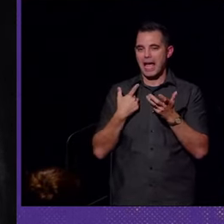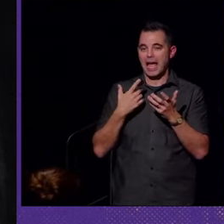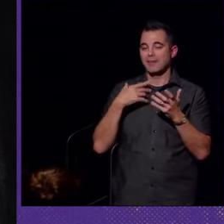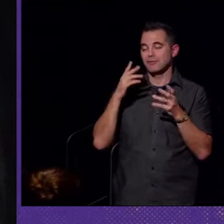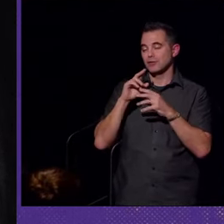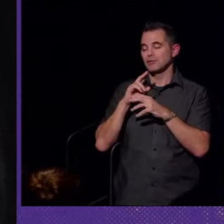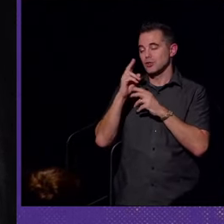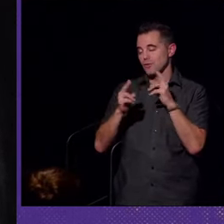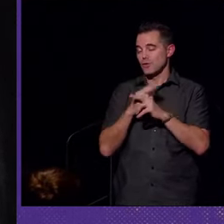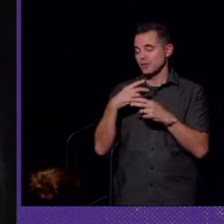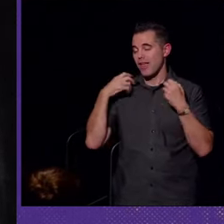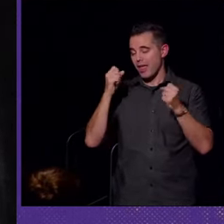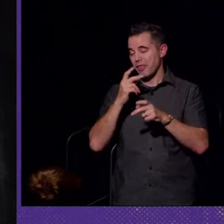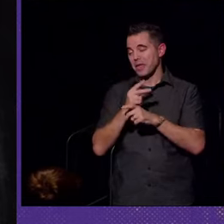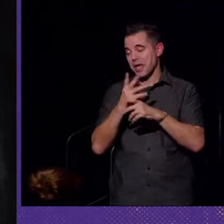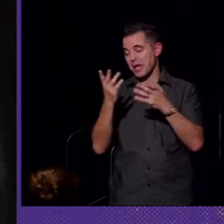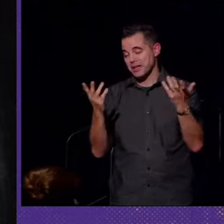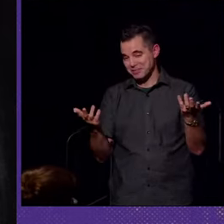care. Um,